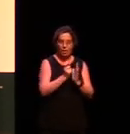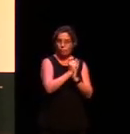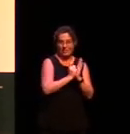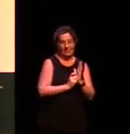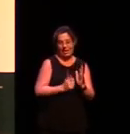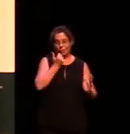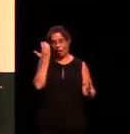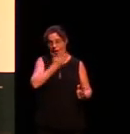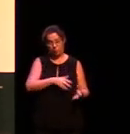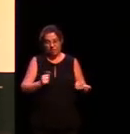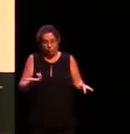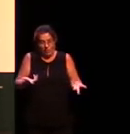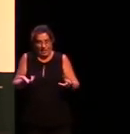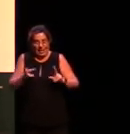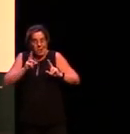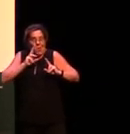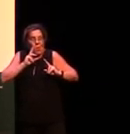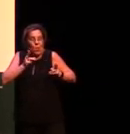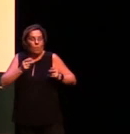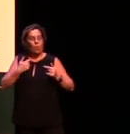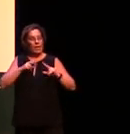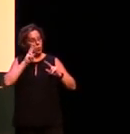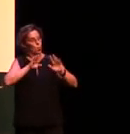look at it at a global scale